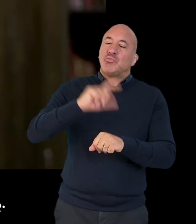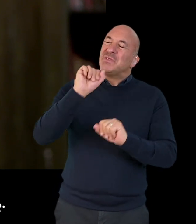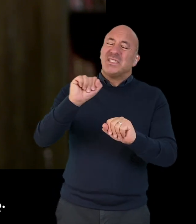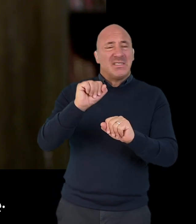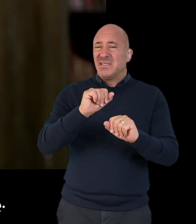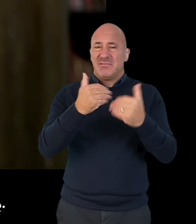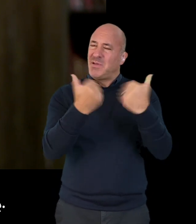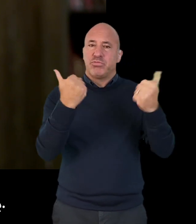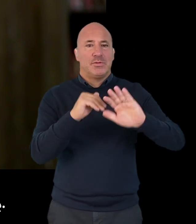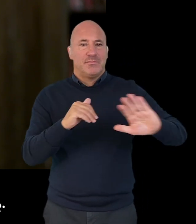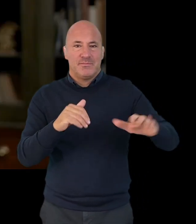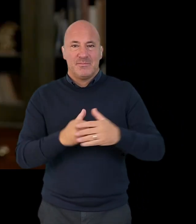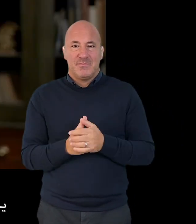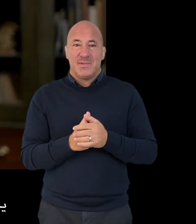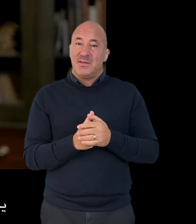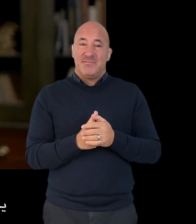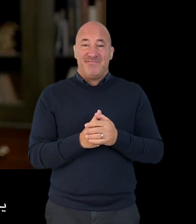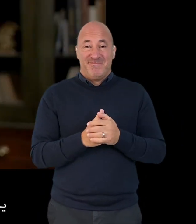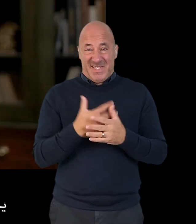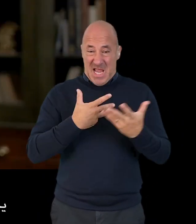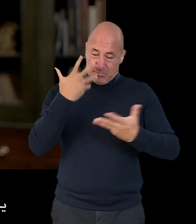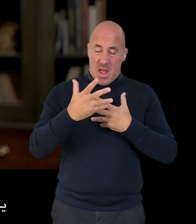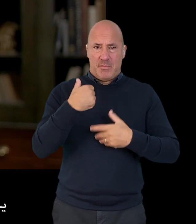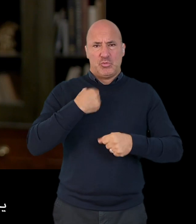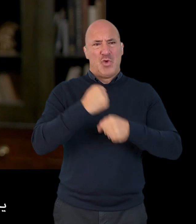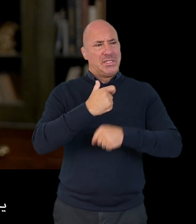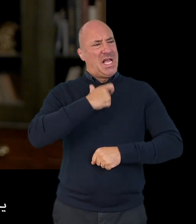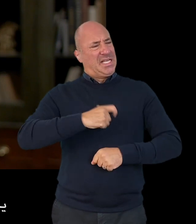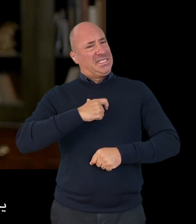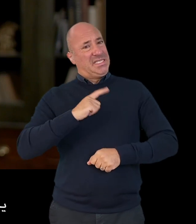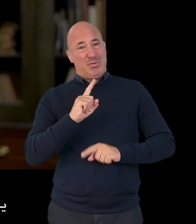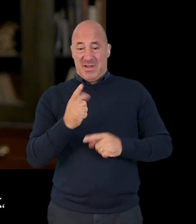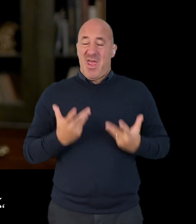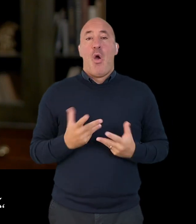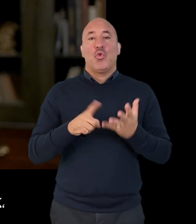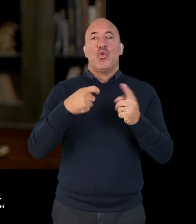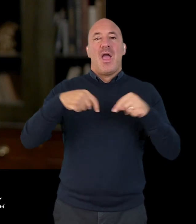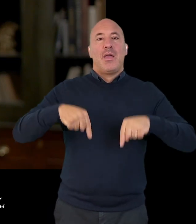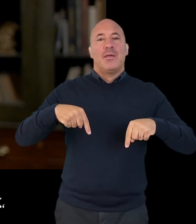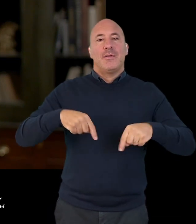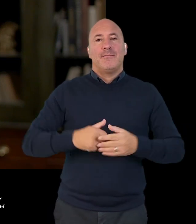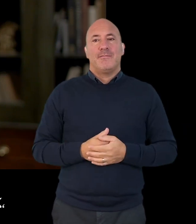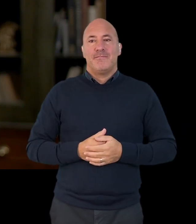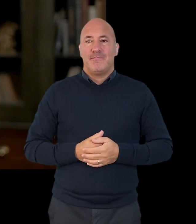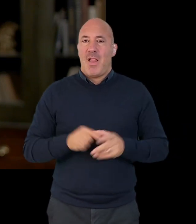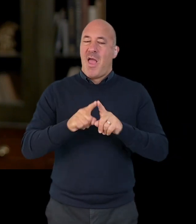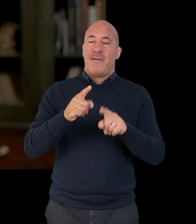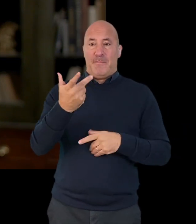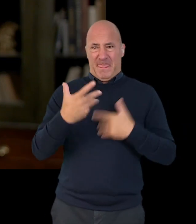what your gender identity is. You need to talk about your gender identity as it is in the United Kingdom.